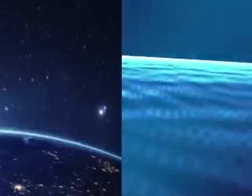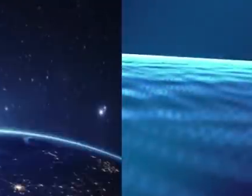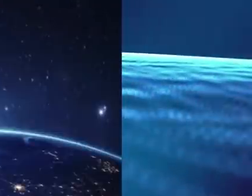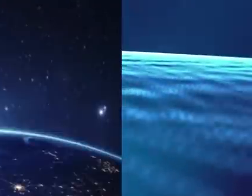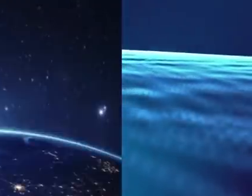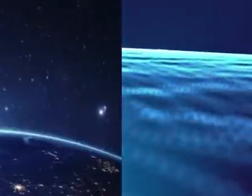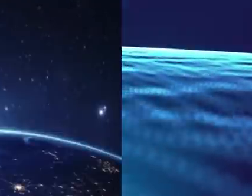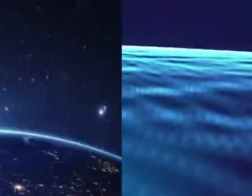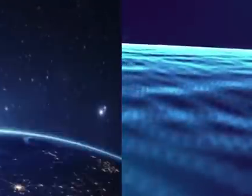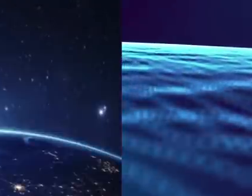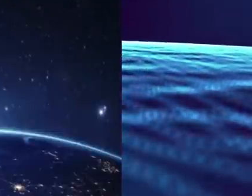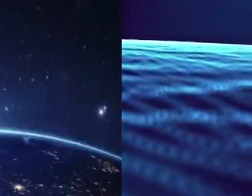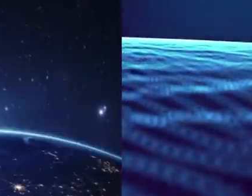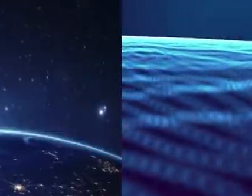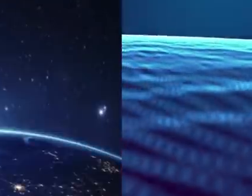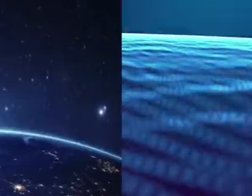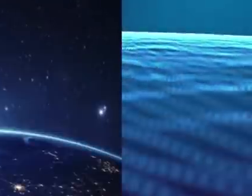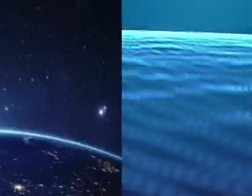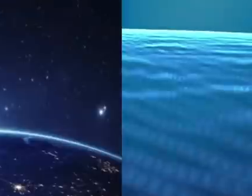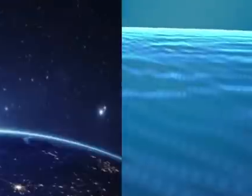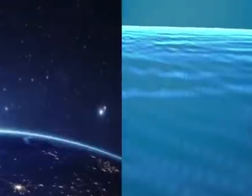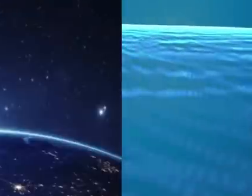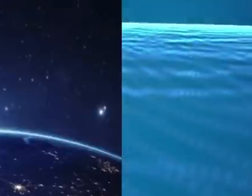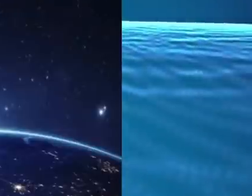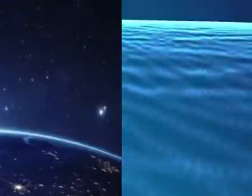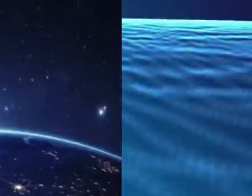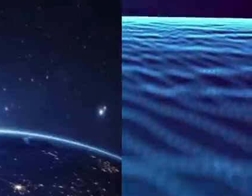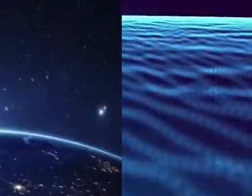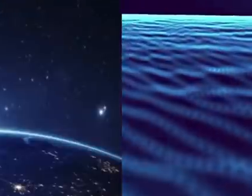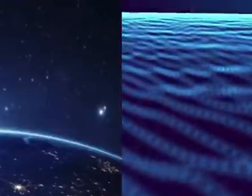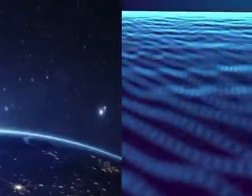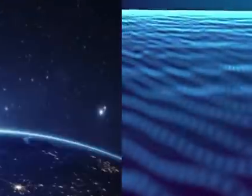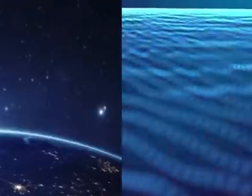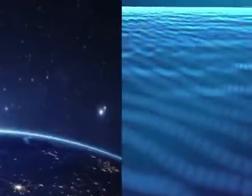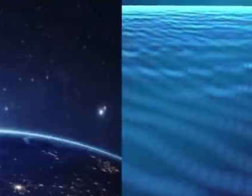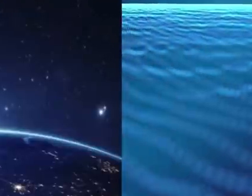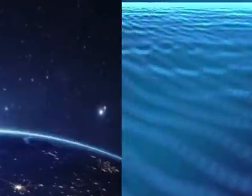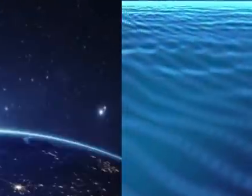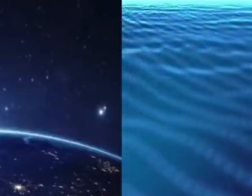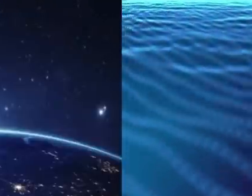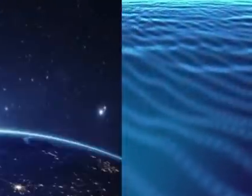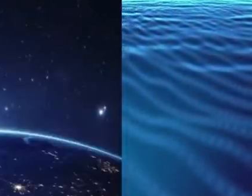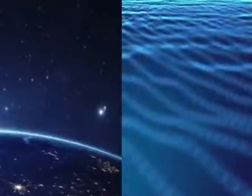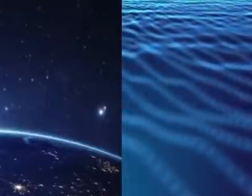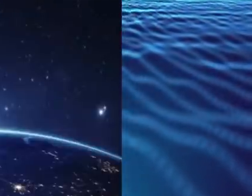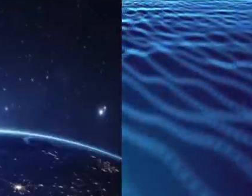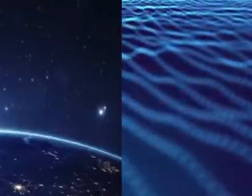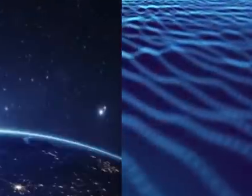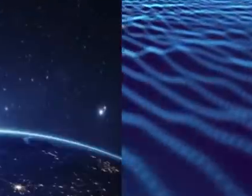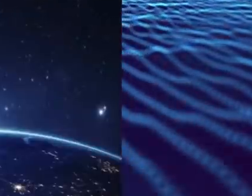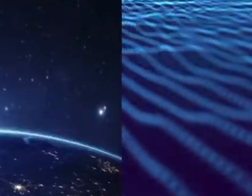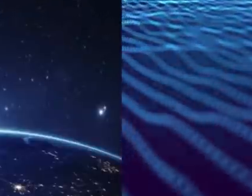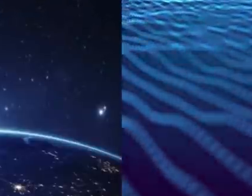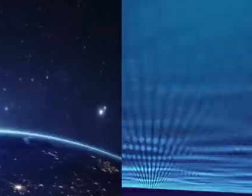the home isolation home quarantine call center. That number is 536